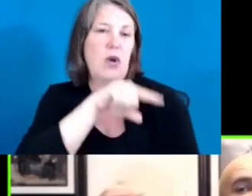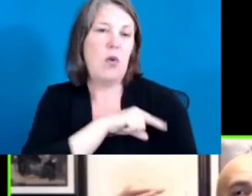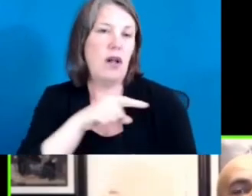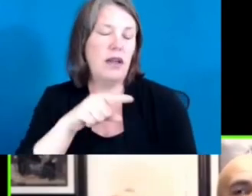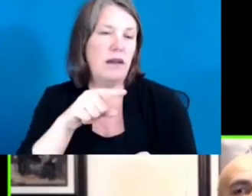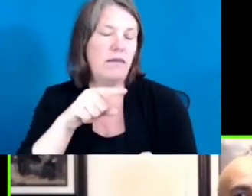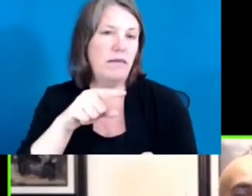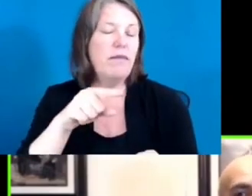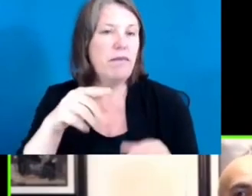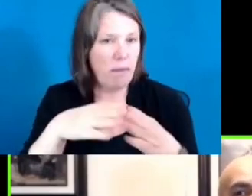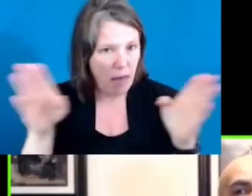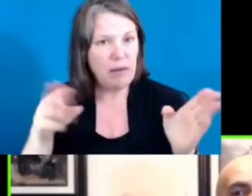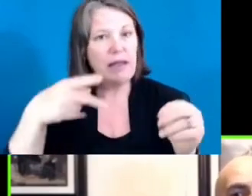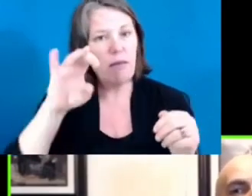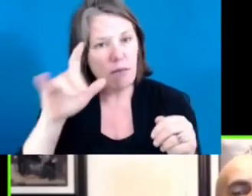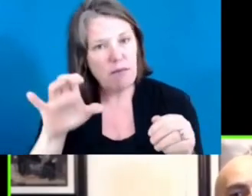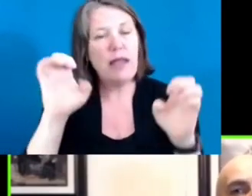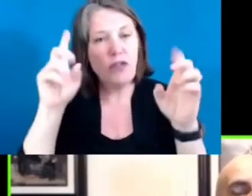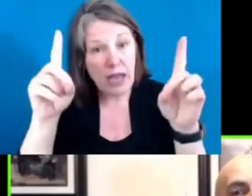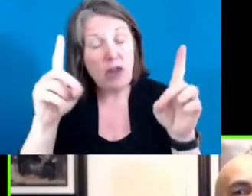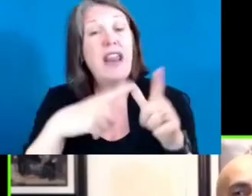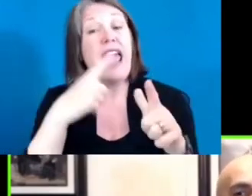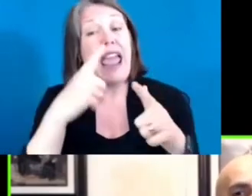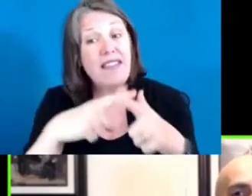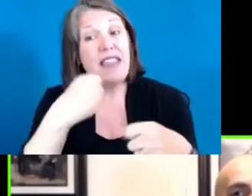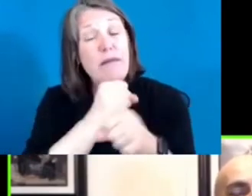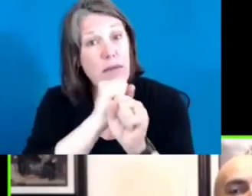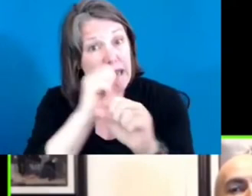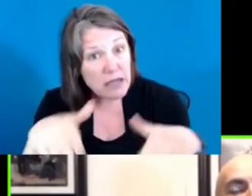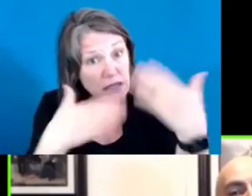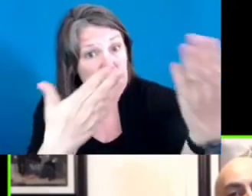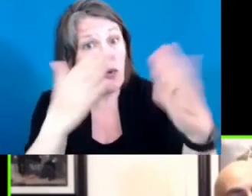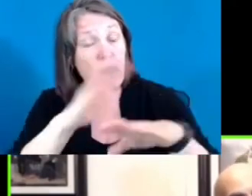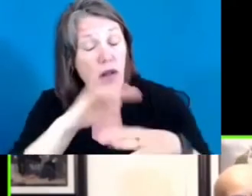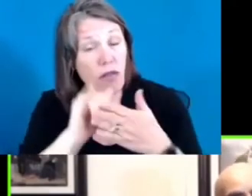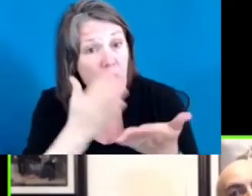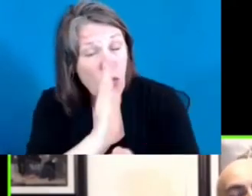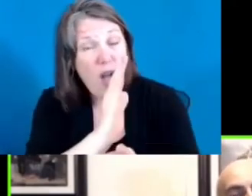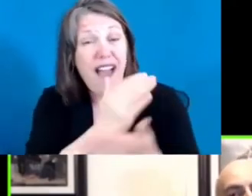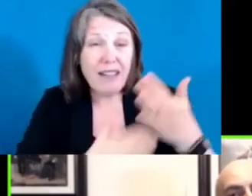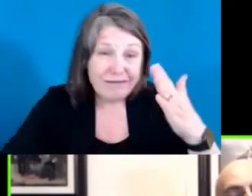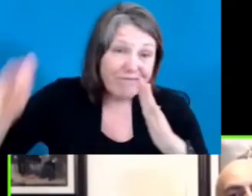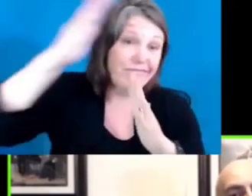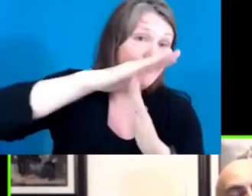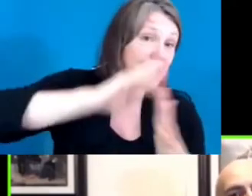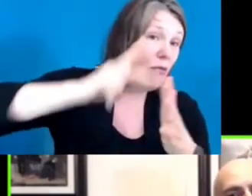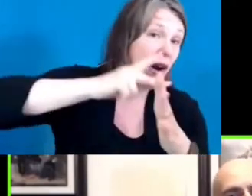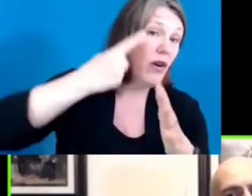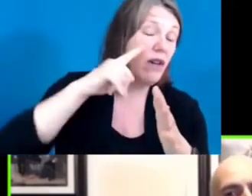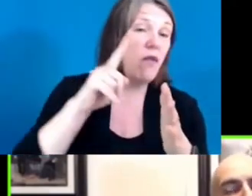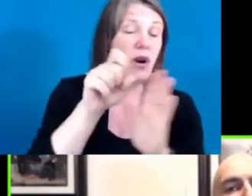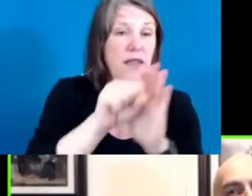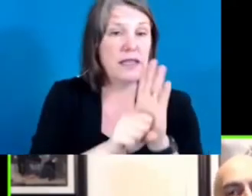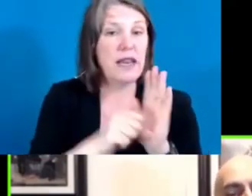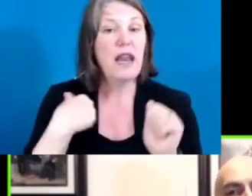make delivering on that right, the highest priority of the state. We think enshrining it in the Constitution can be a